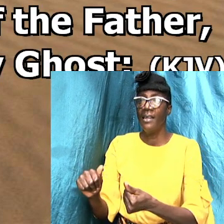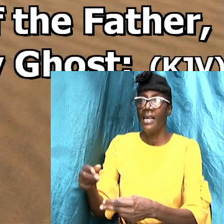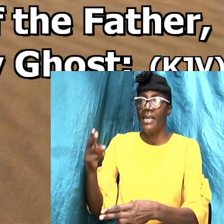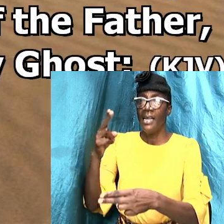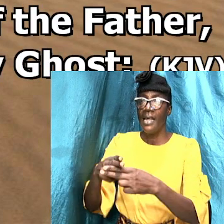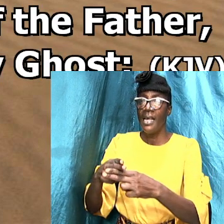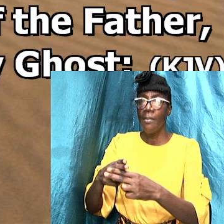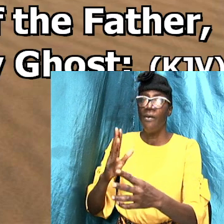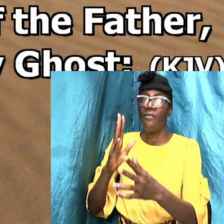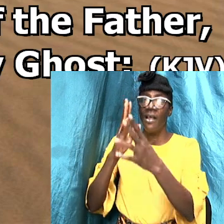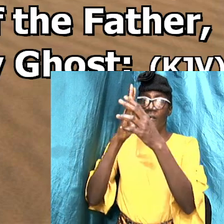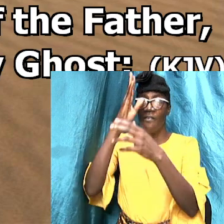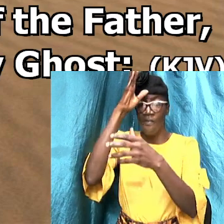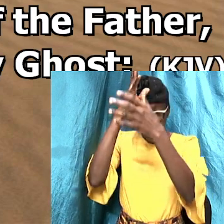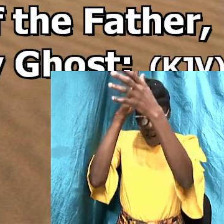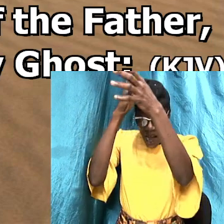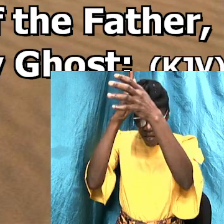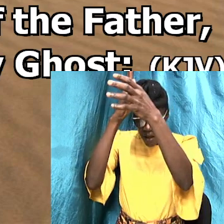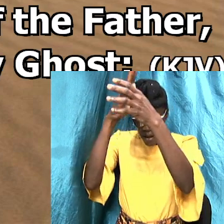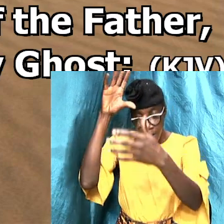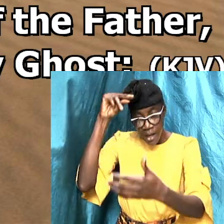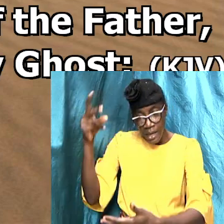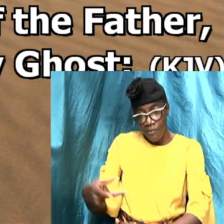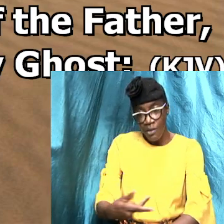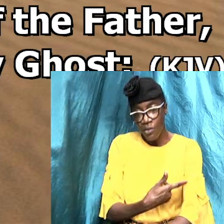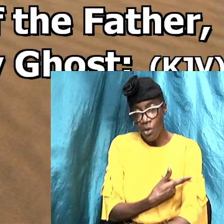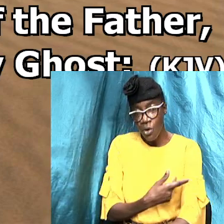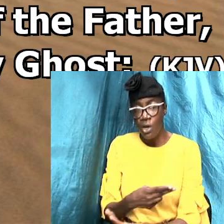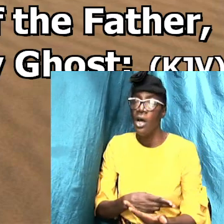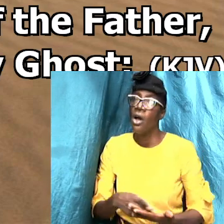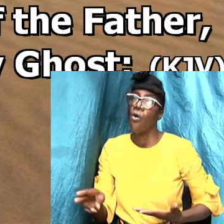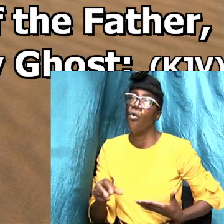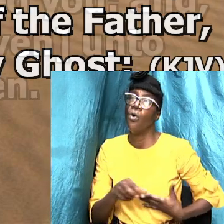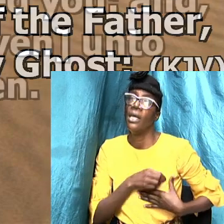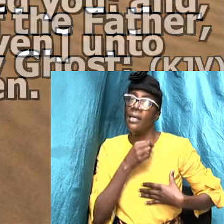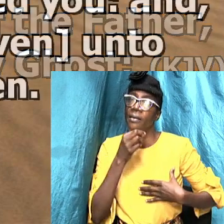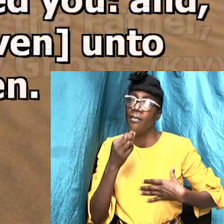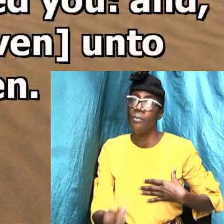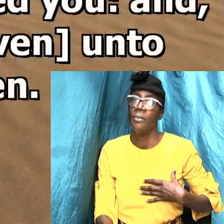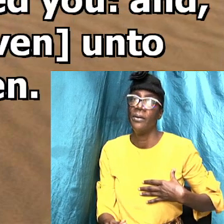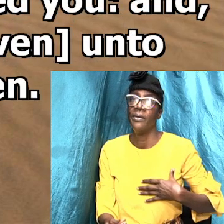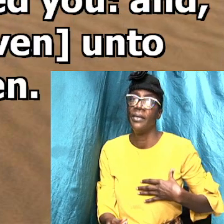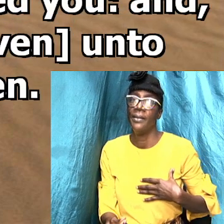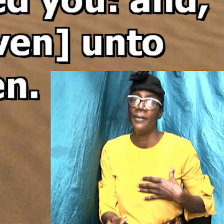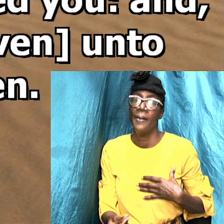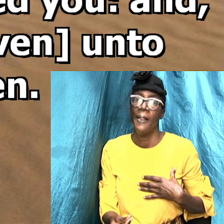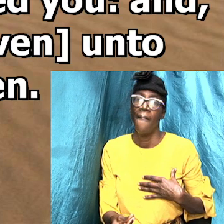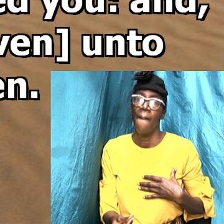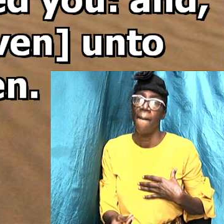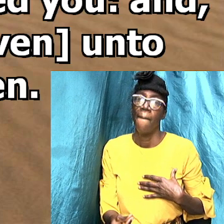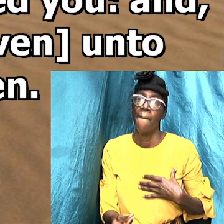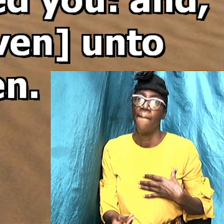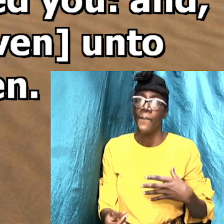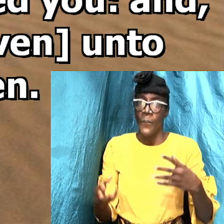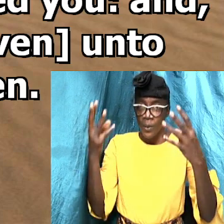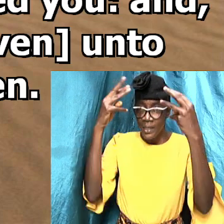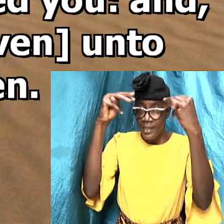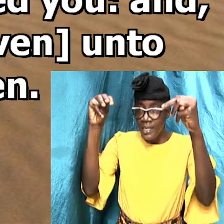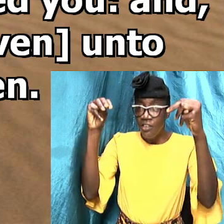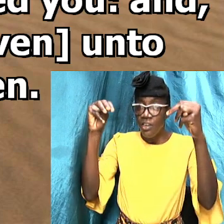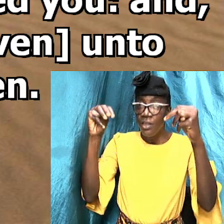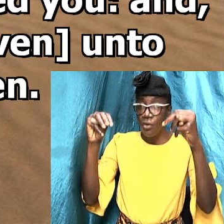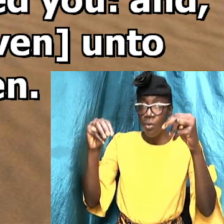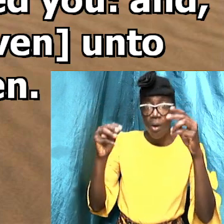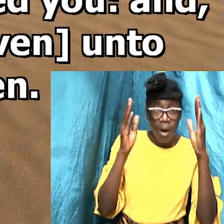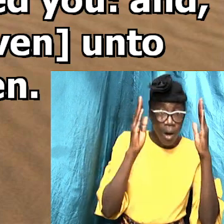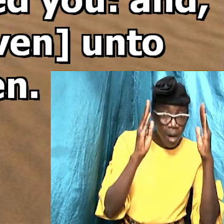Father, and of the Son, and of the Holy Ghost, teaching them to observe